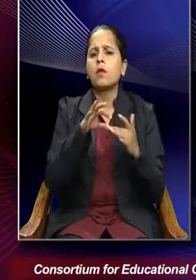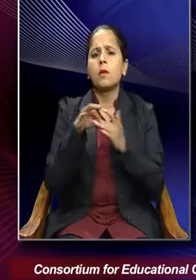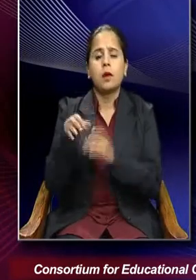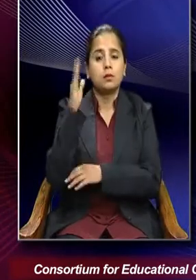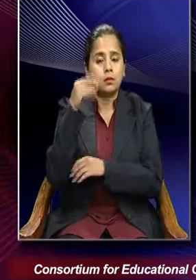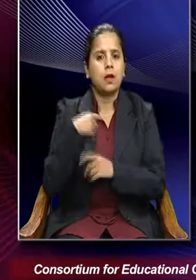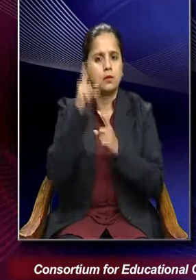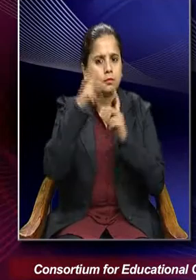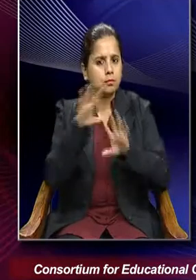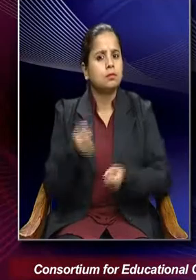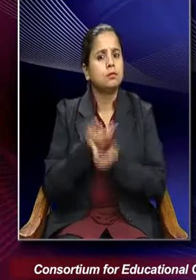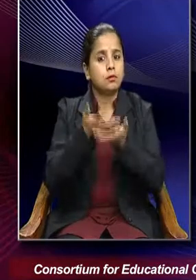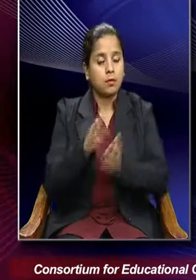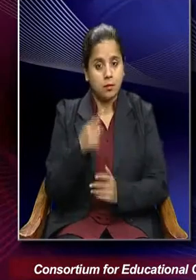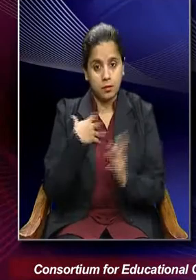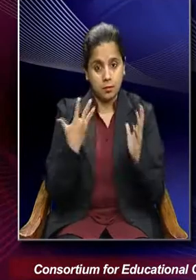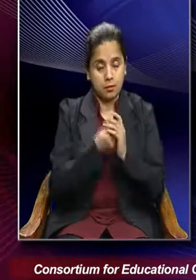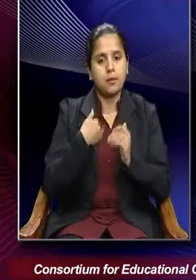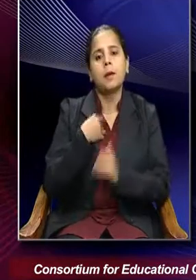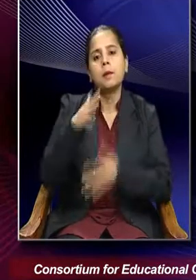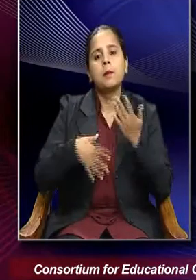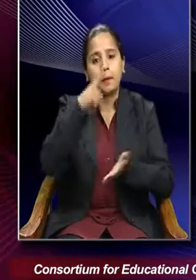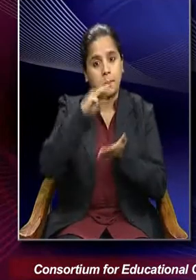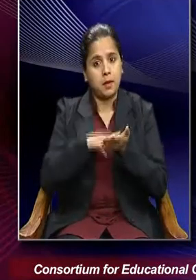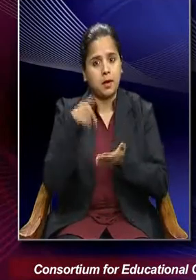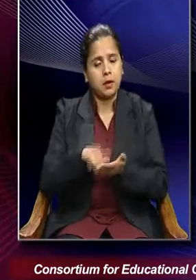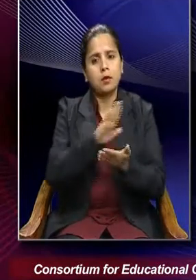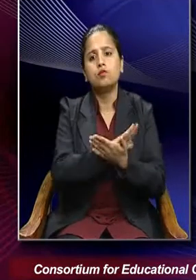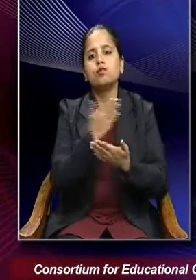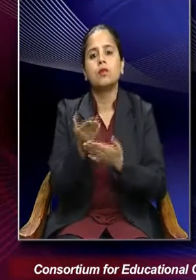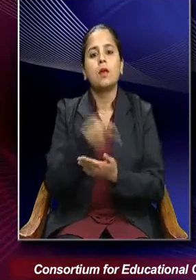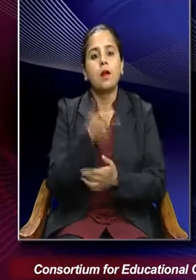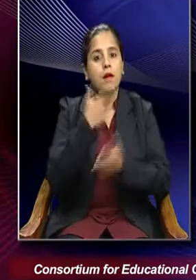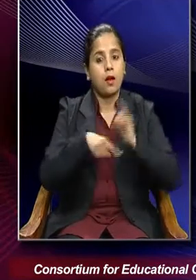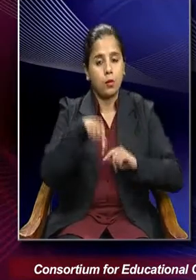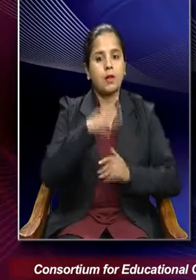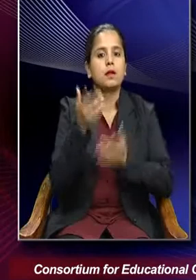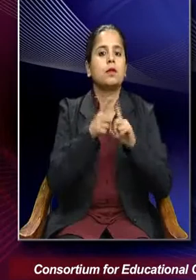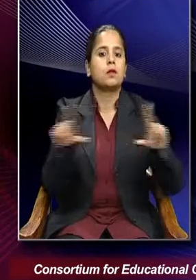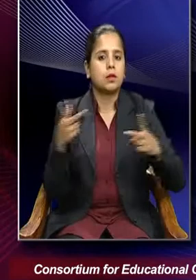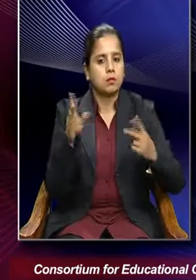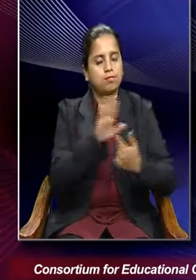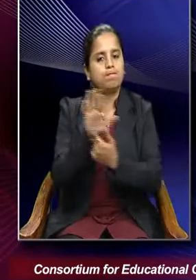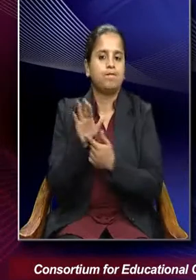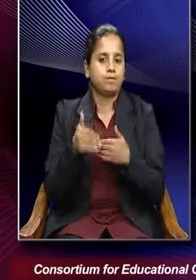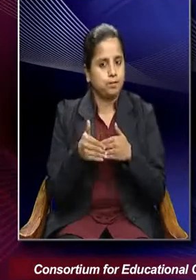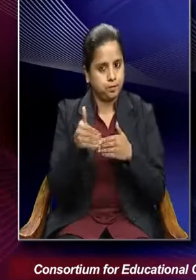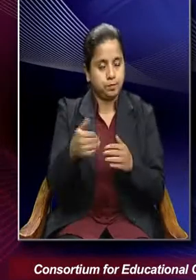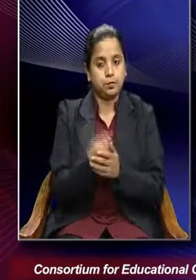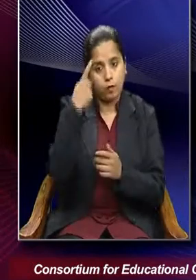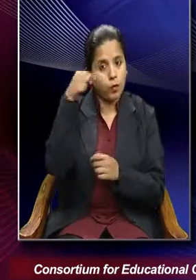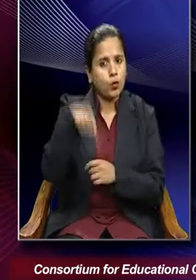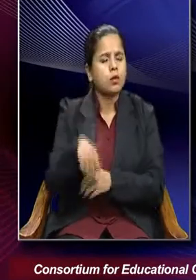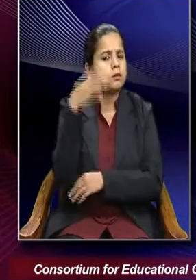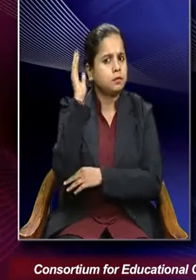expression, we have with us Ms. Manisha, who is going to translate the language into sign language. For today's